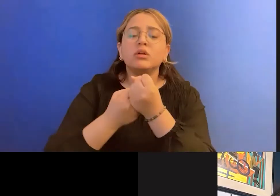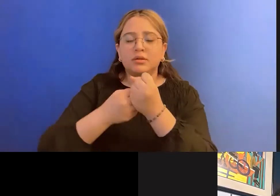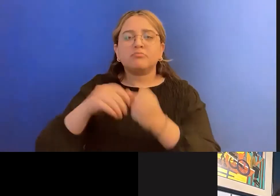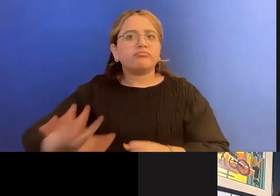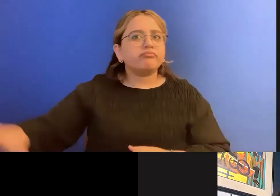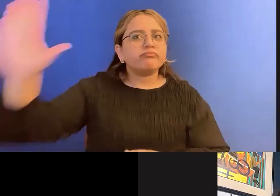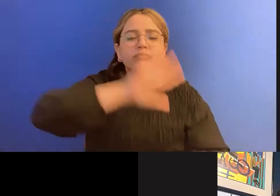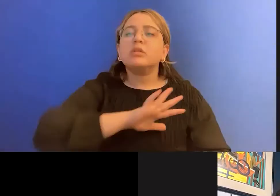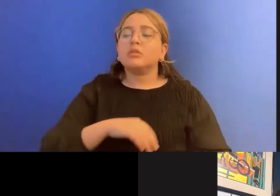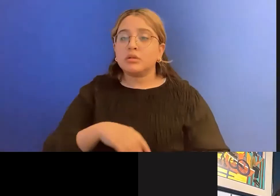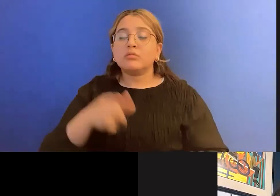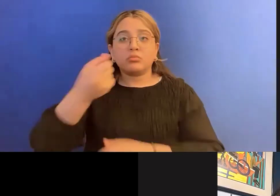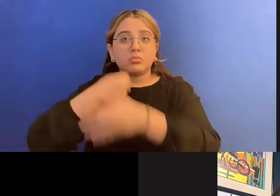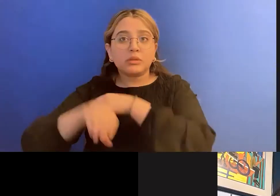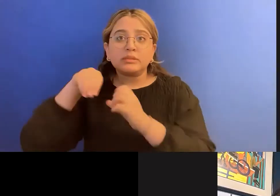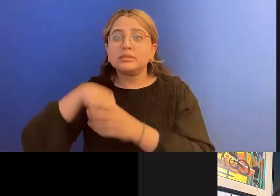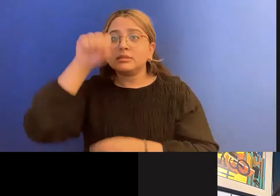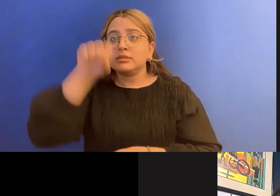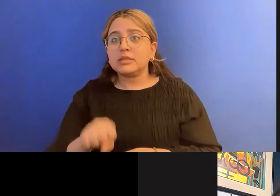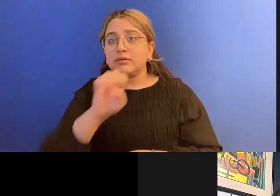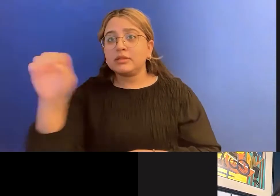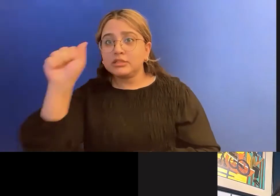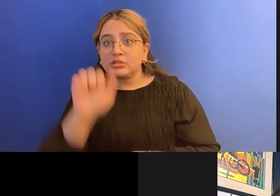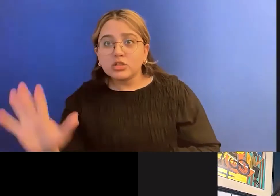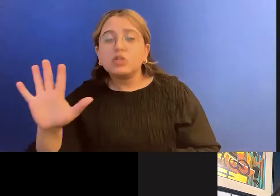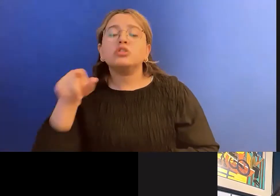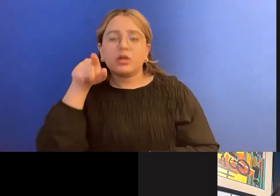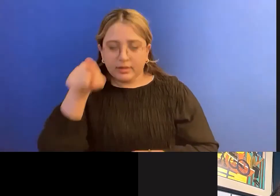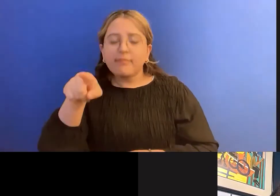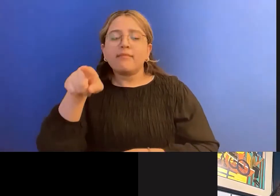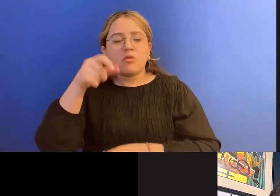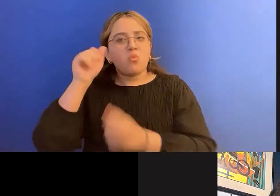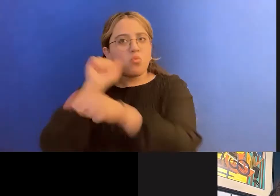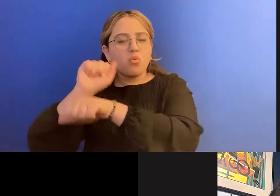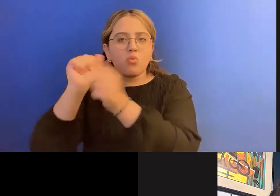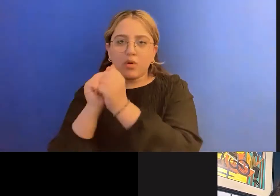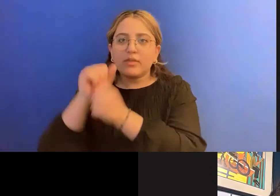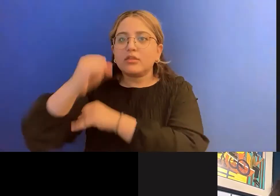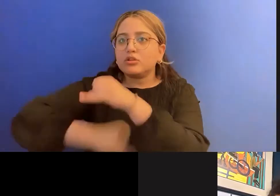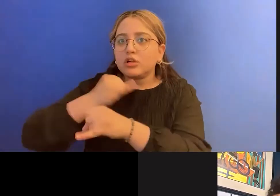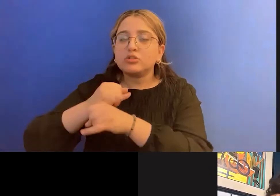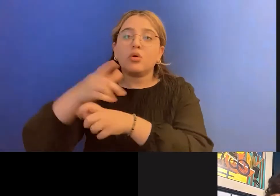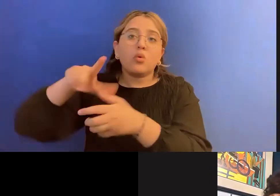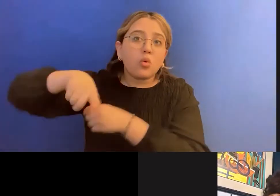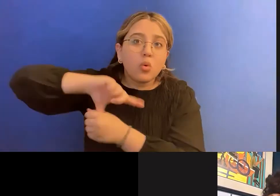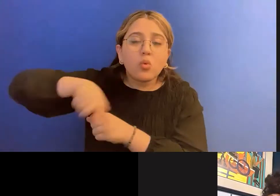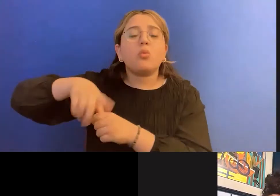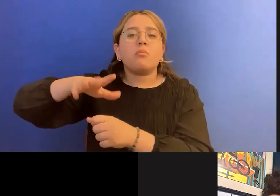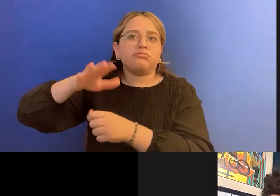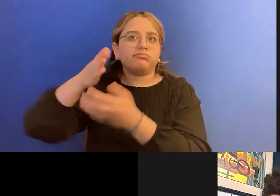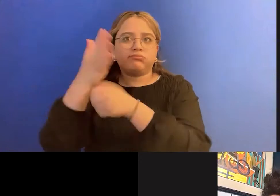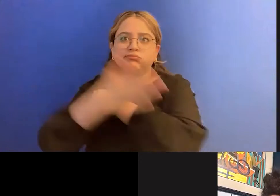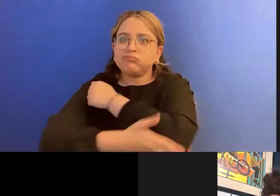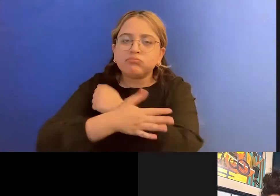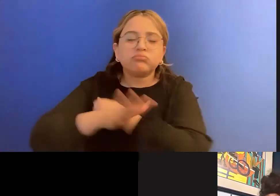they have worked with local, regional and international publications to speak upon fat liberation and existing as a